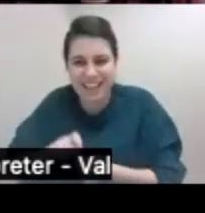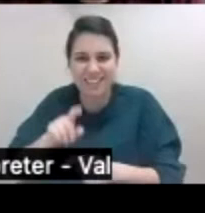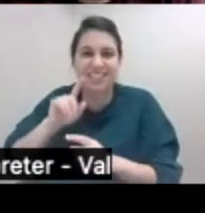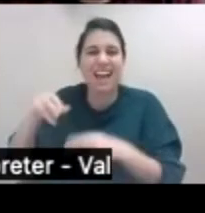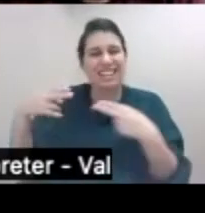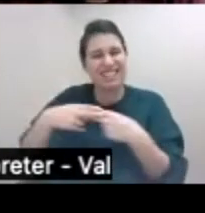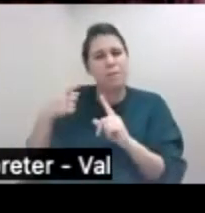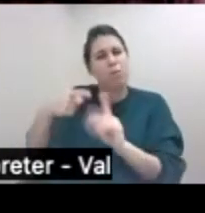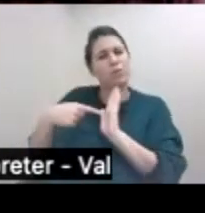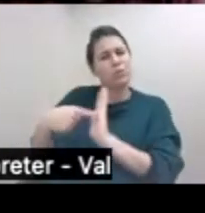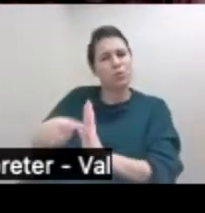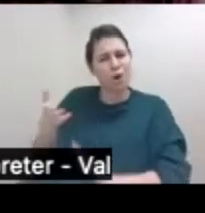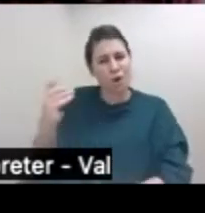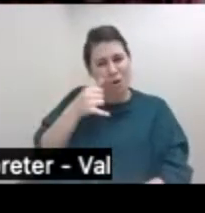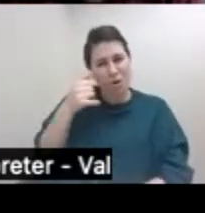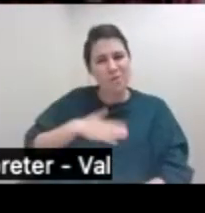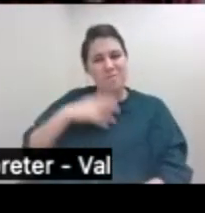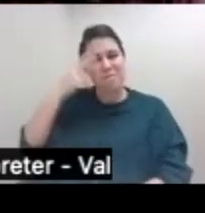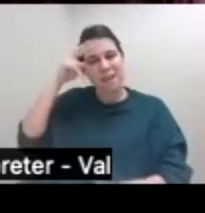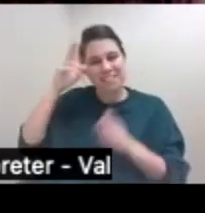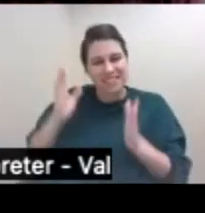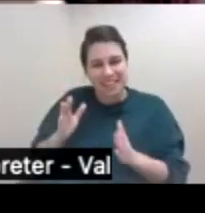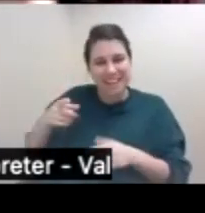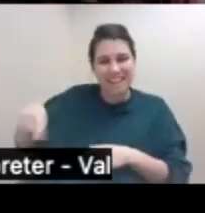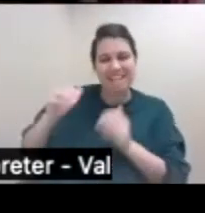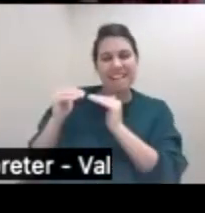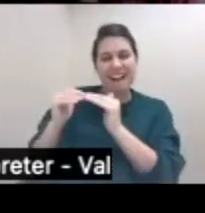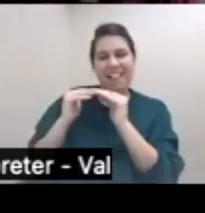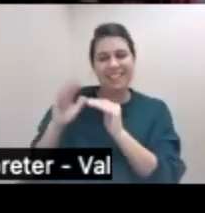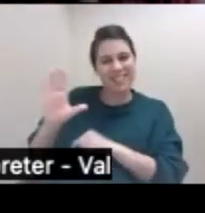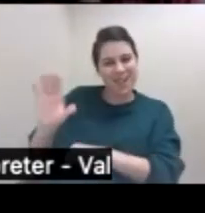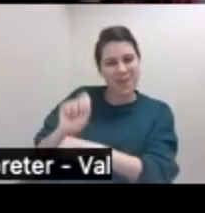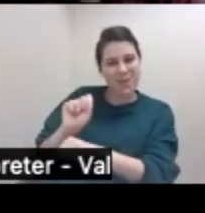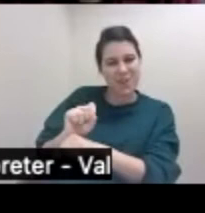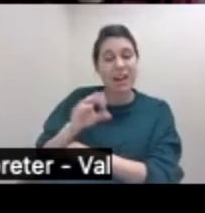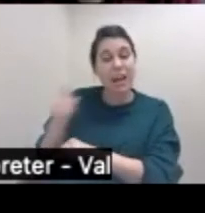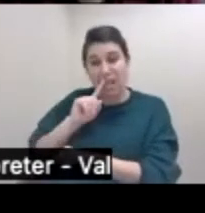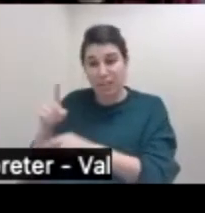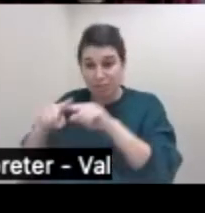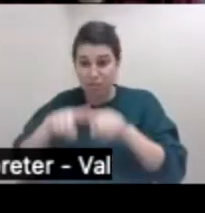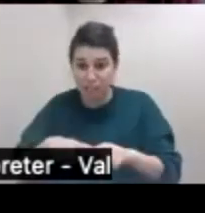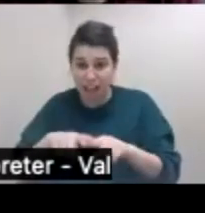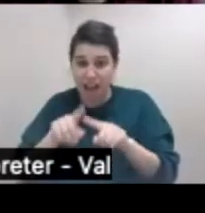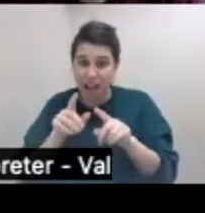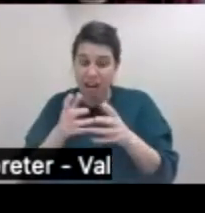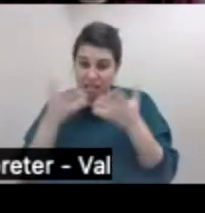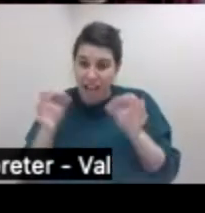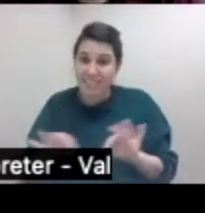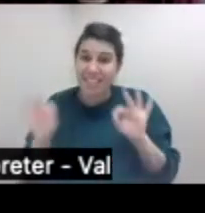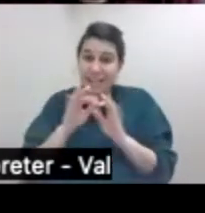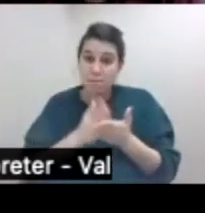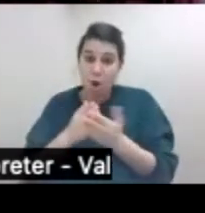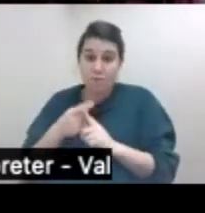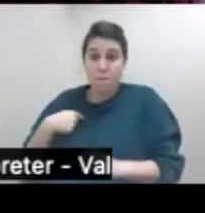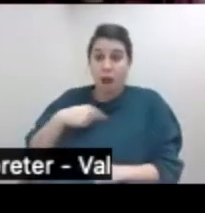is just to honor my Mexican colleagues, but they have really relied on key pieces from us to move